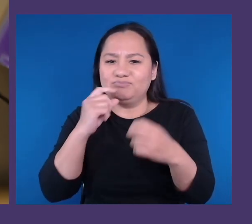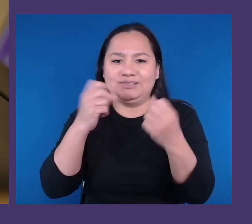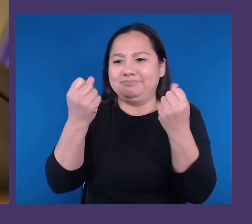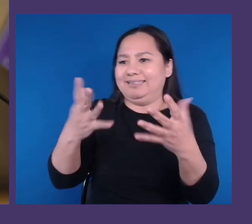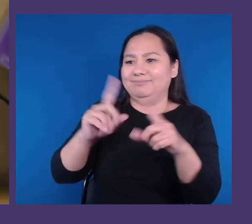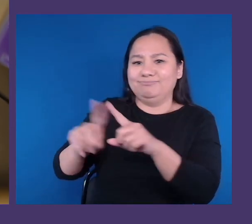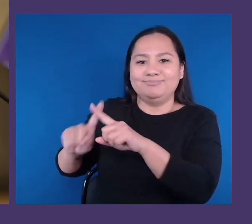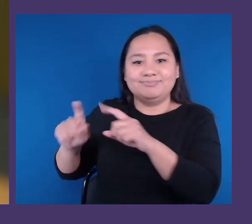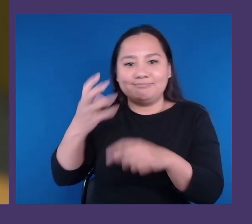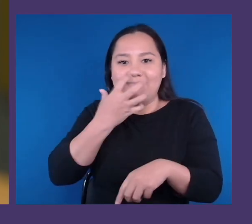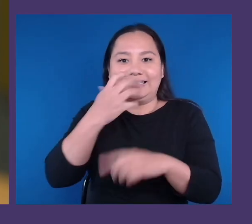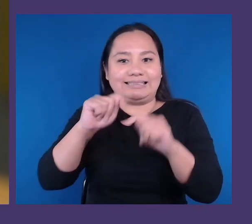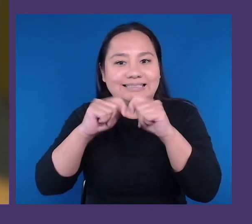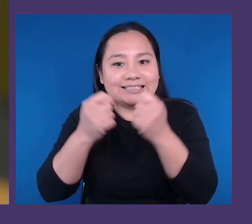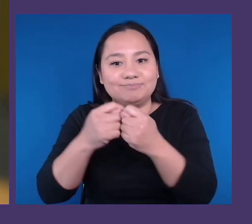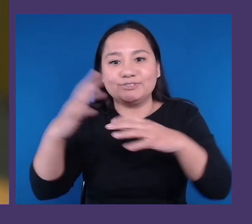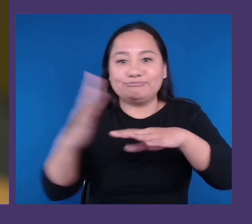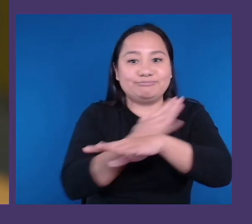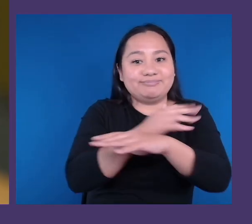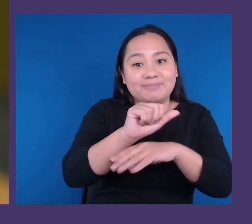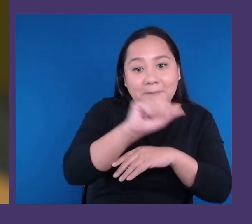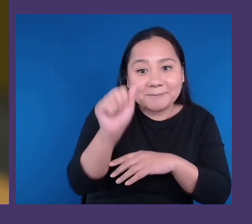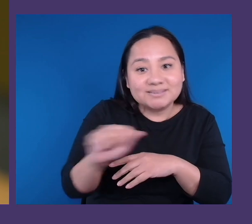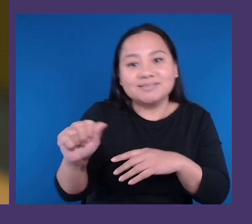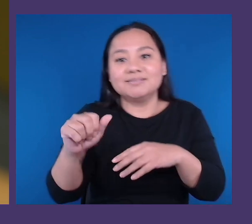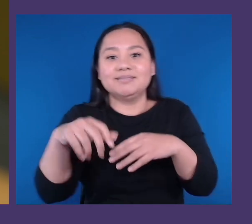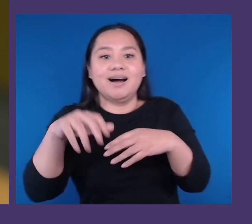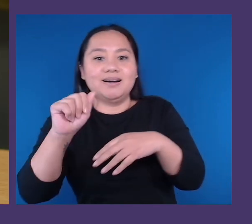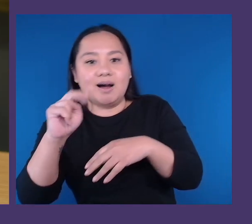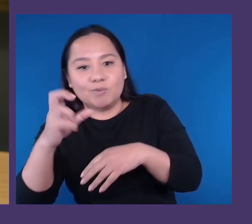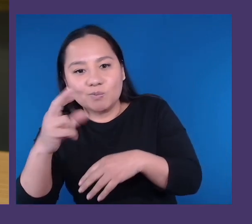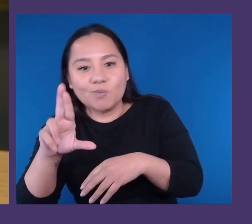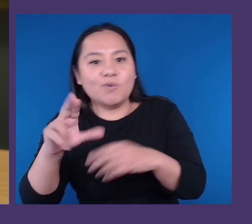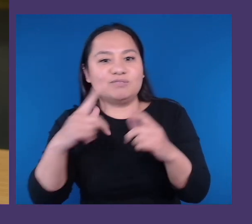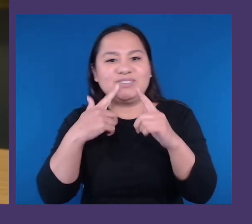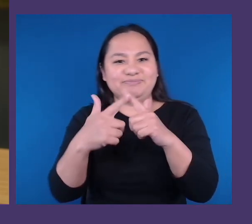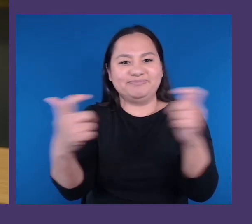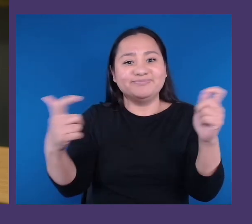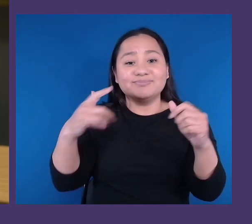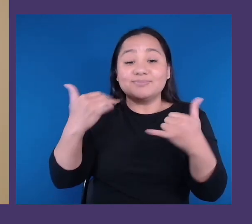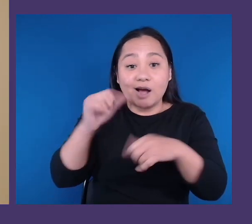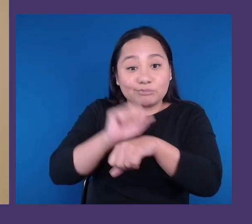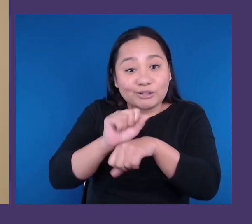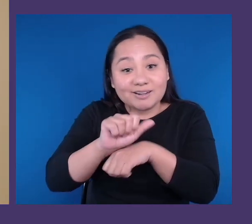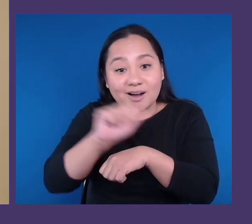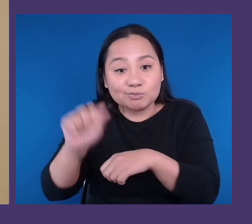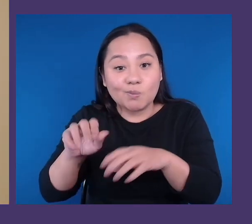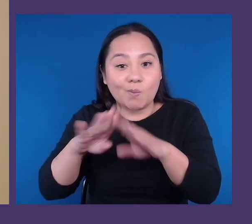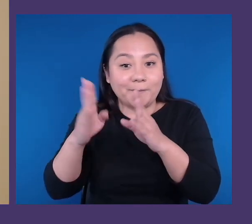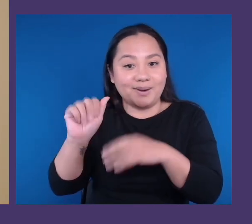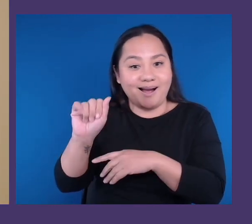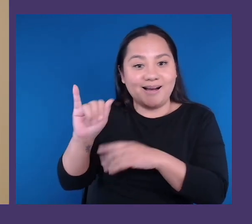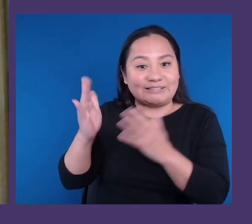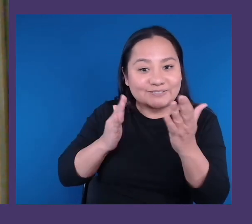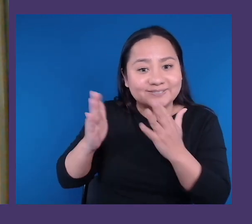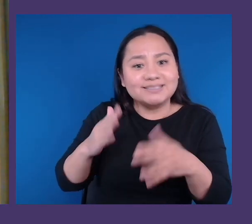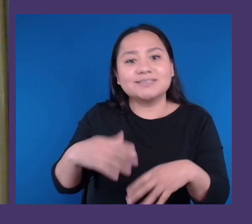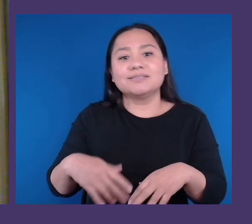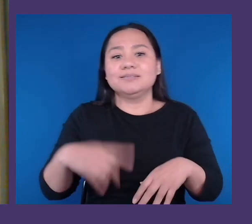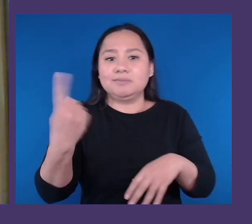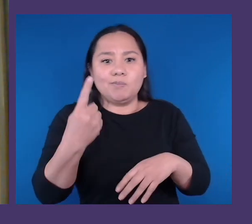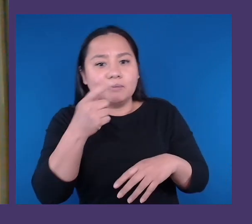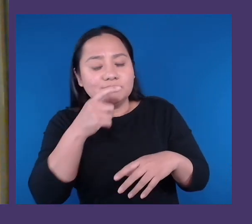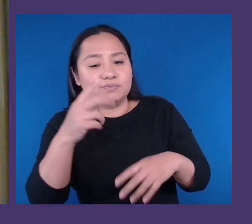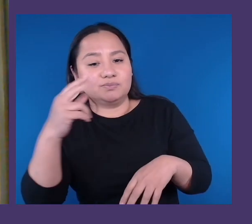neurodiverse coming through the program, working on these projects and working on these teams, like, you know, you're valued for what you bring to the table. I've